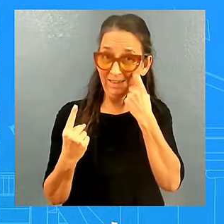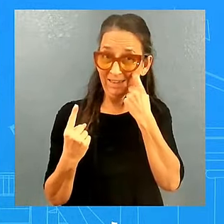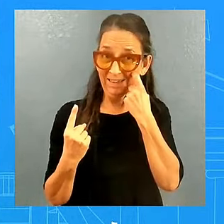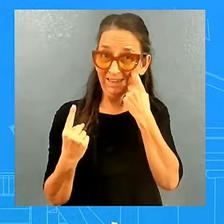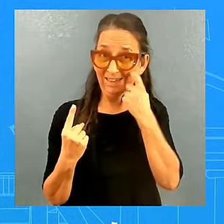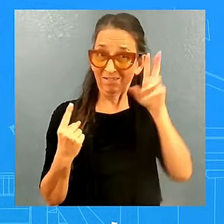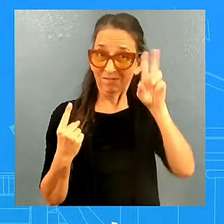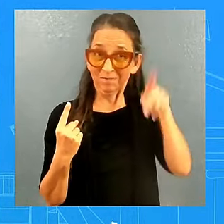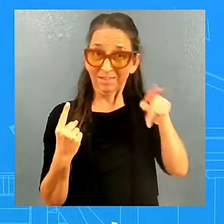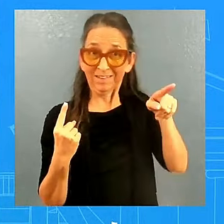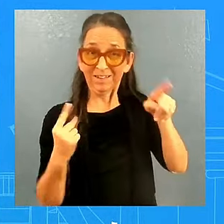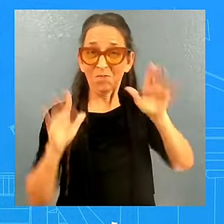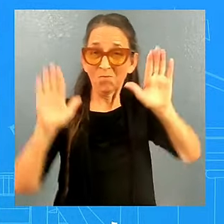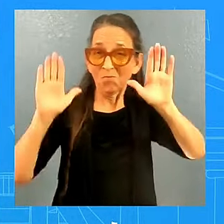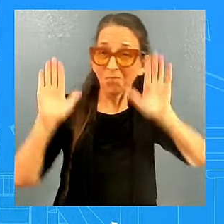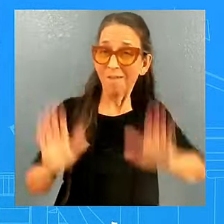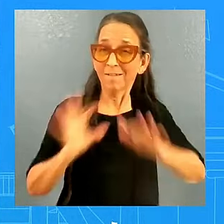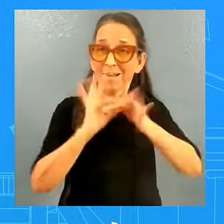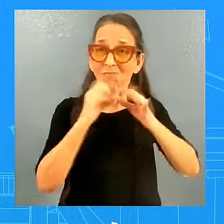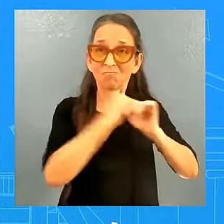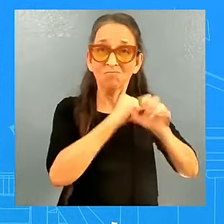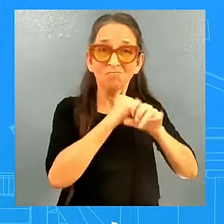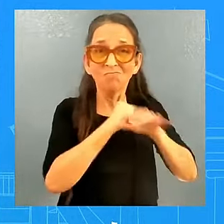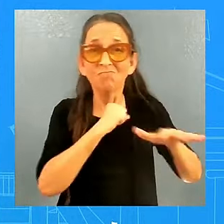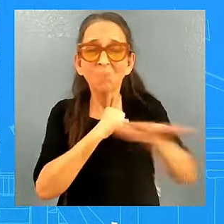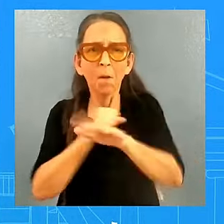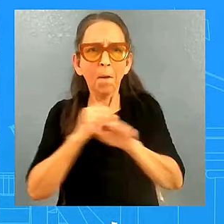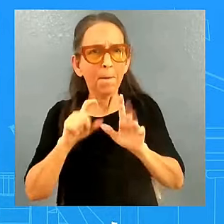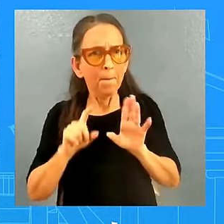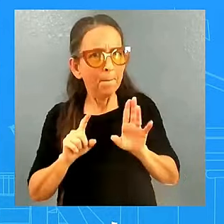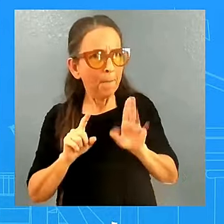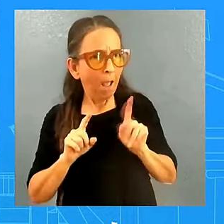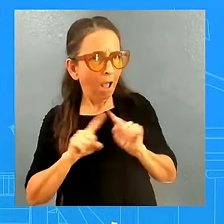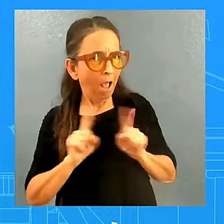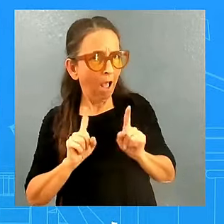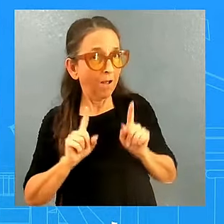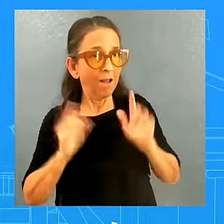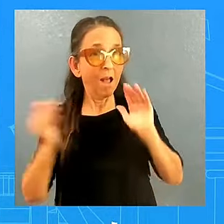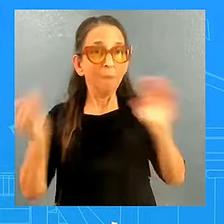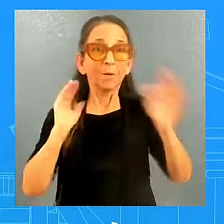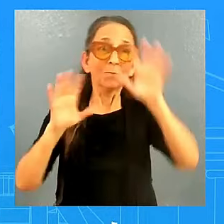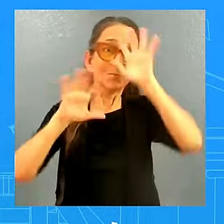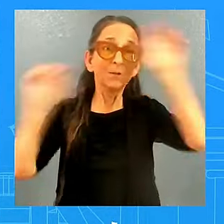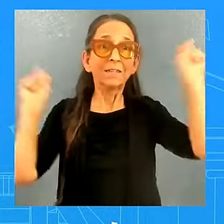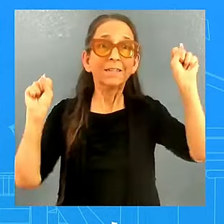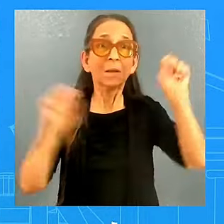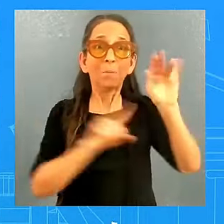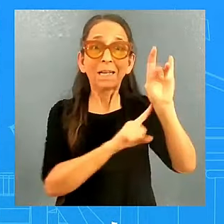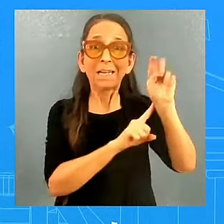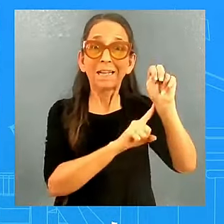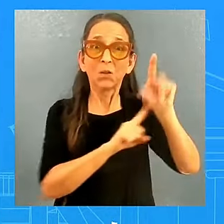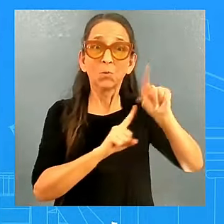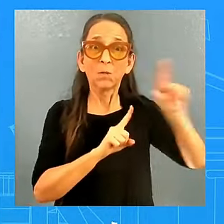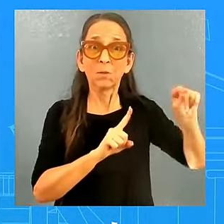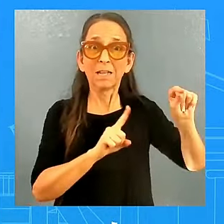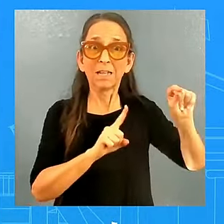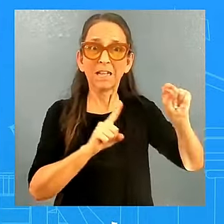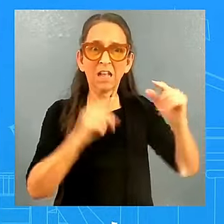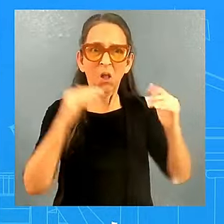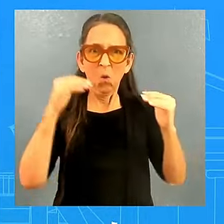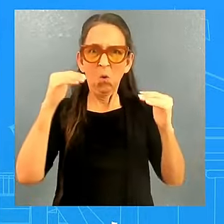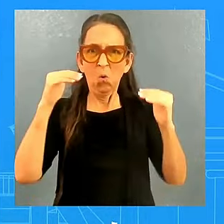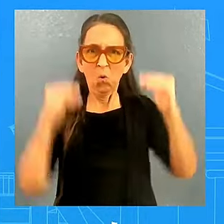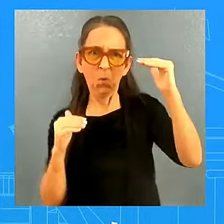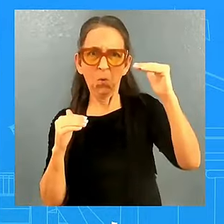in every state compared with President Biden when he ran in 2020. Why do you suppose that was? I'm not going to do punditry from